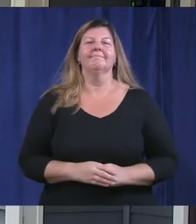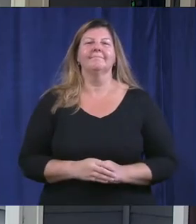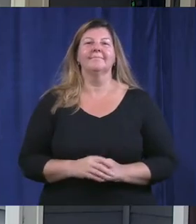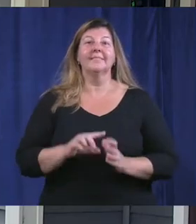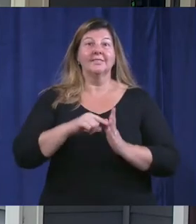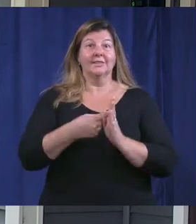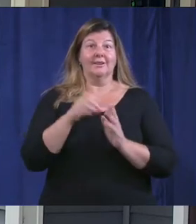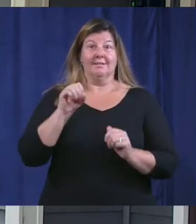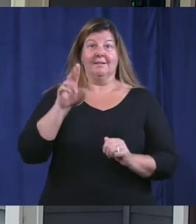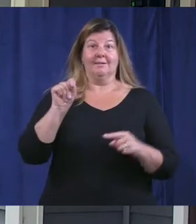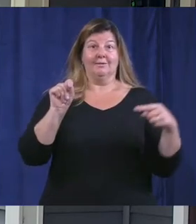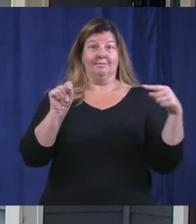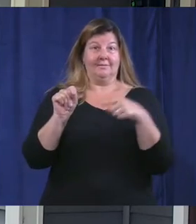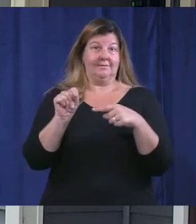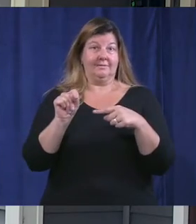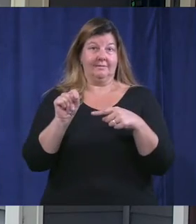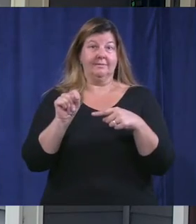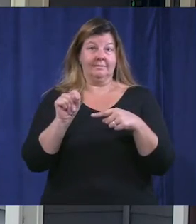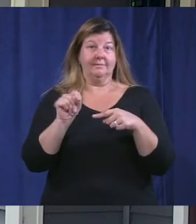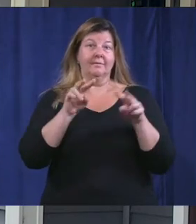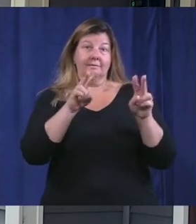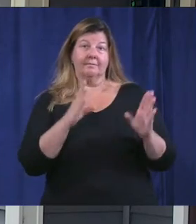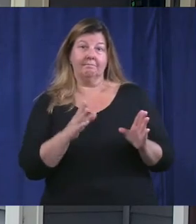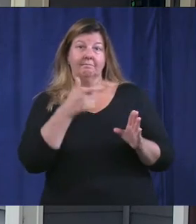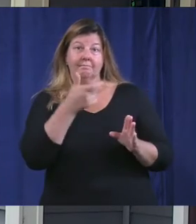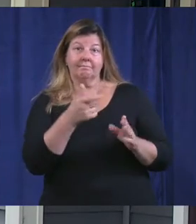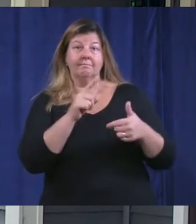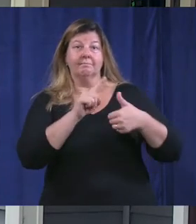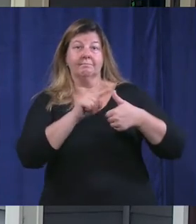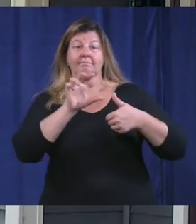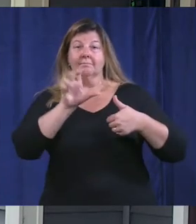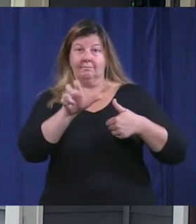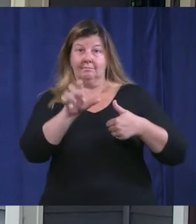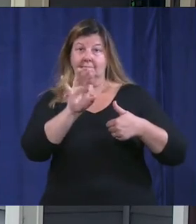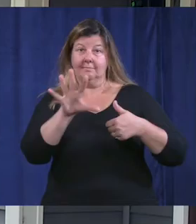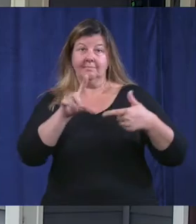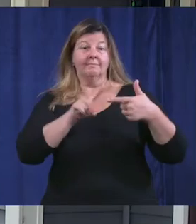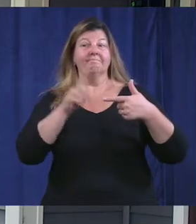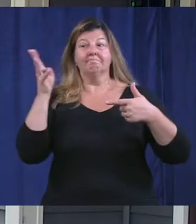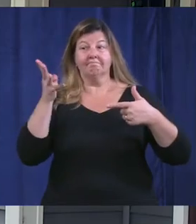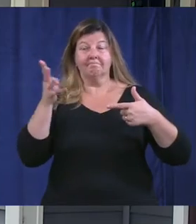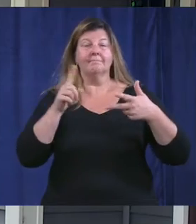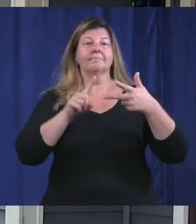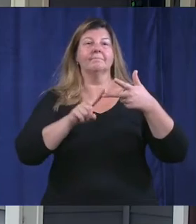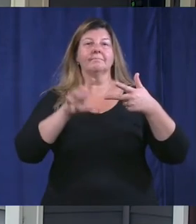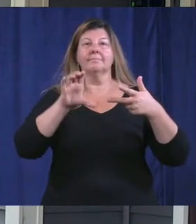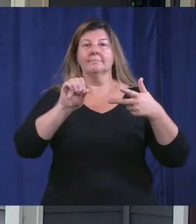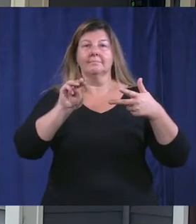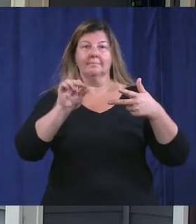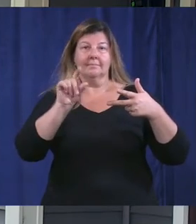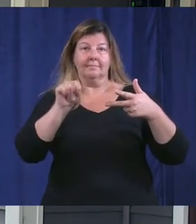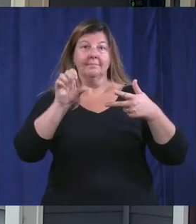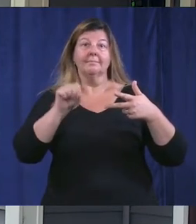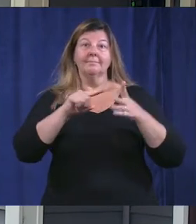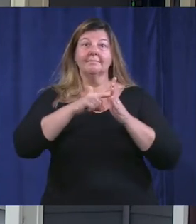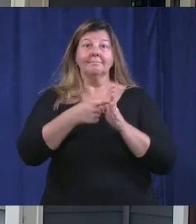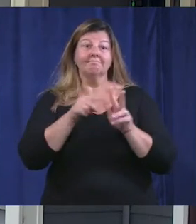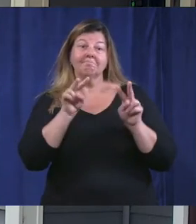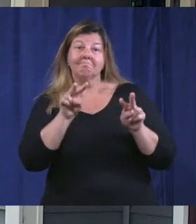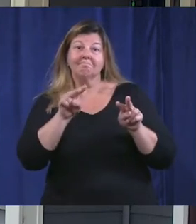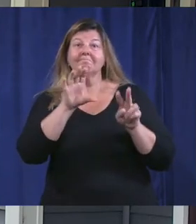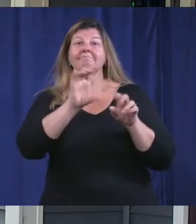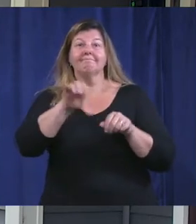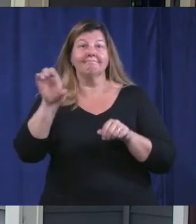viewers watching Channel 95, streaming, or on Comcast may begin using our captioning